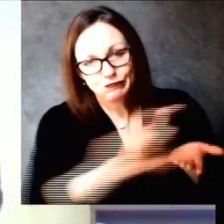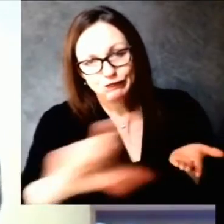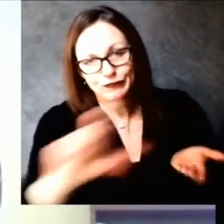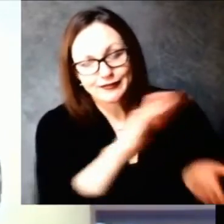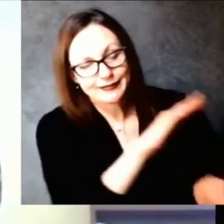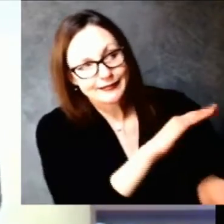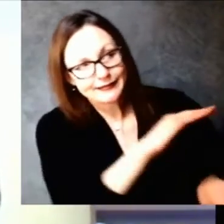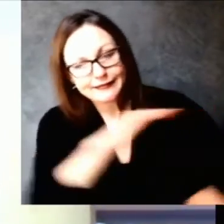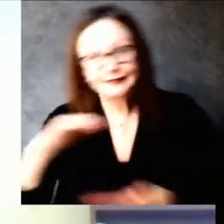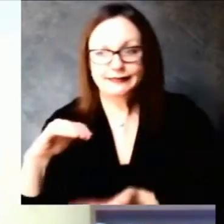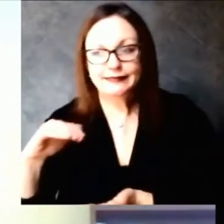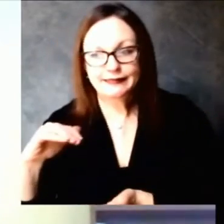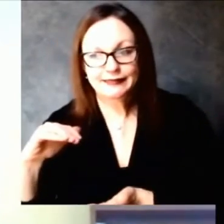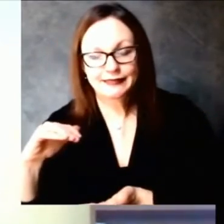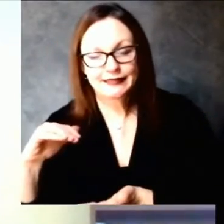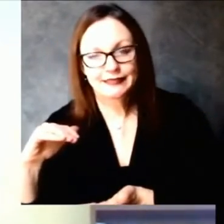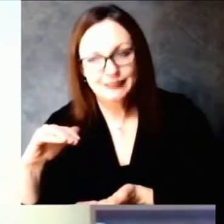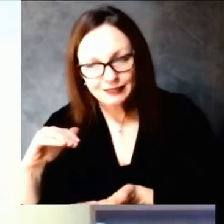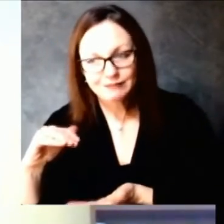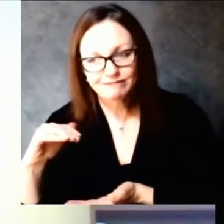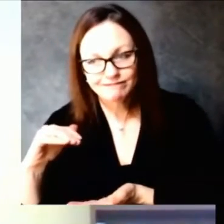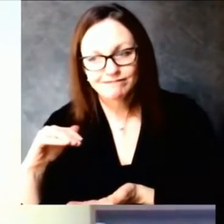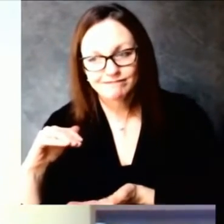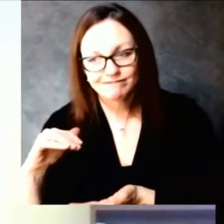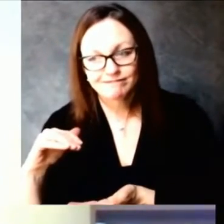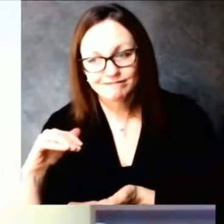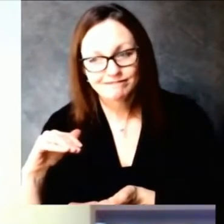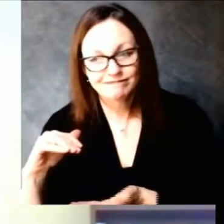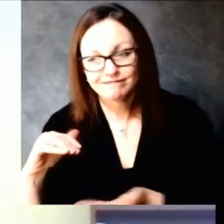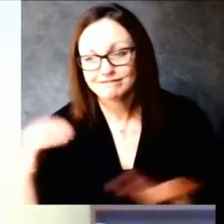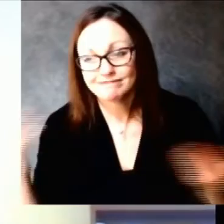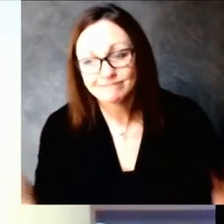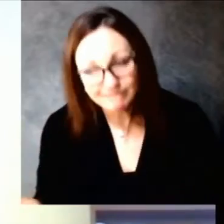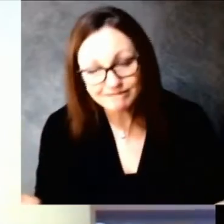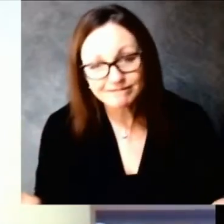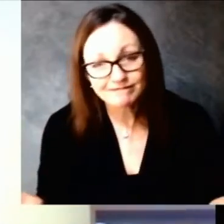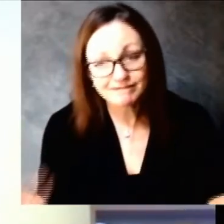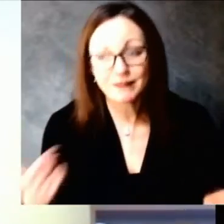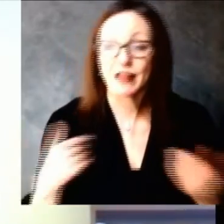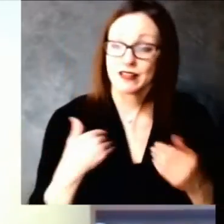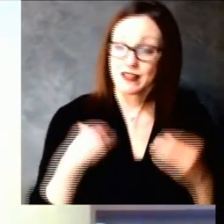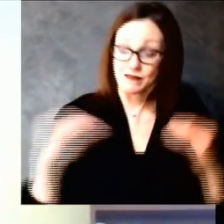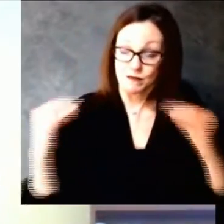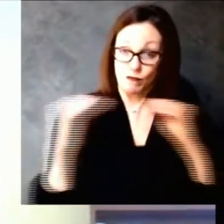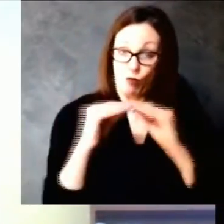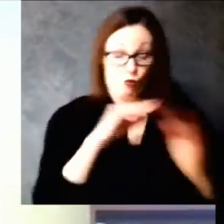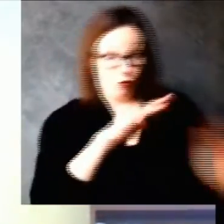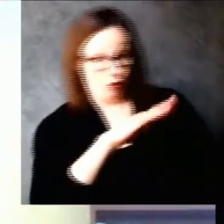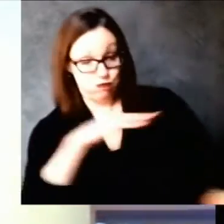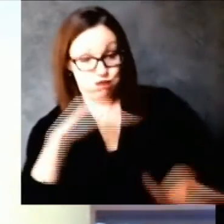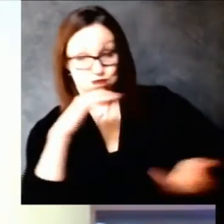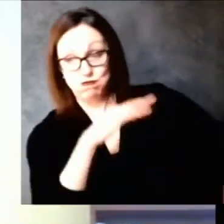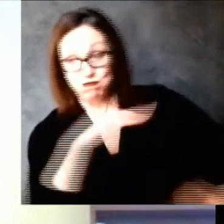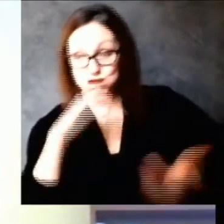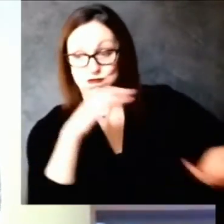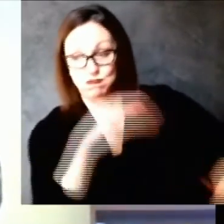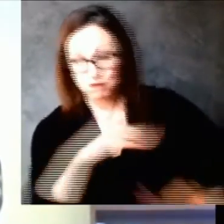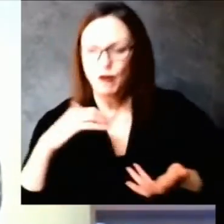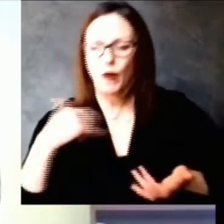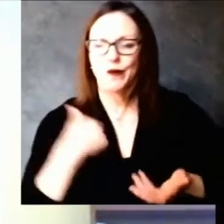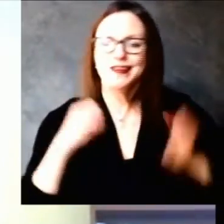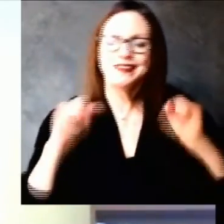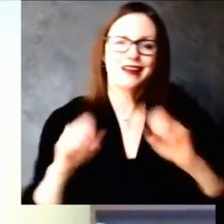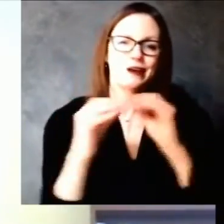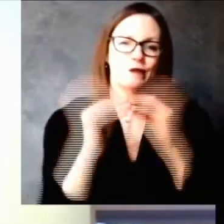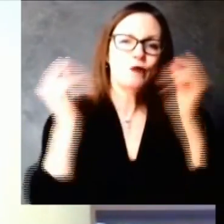getting more vaccines so it is available to all all people is also just one of the simple things that is